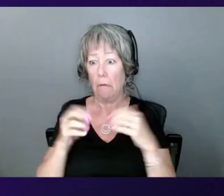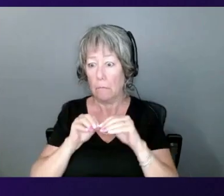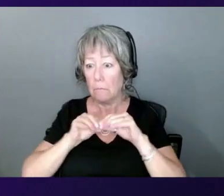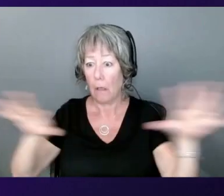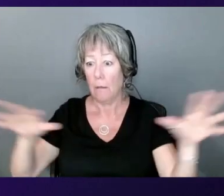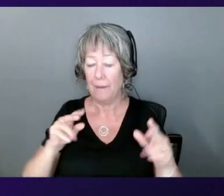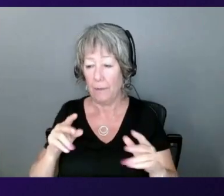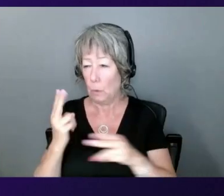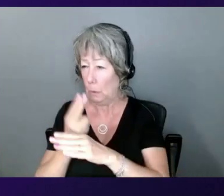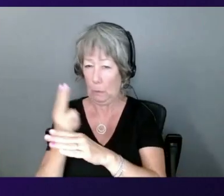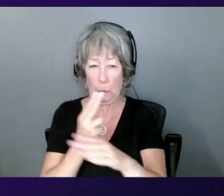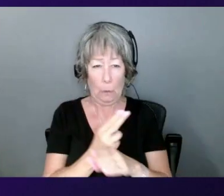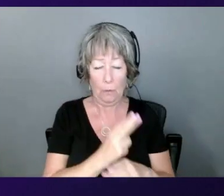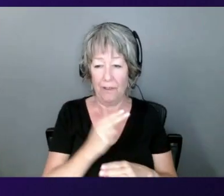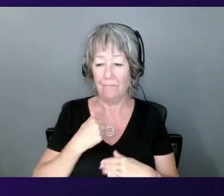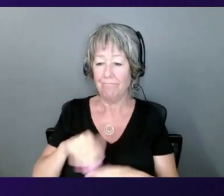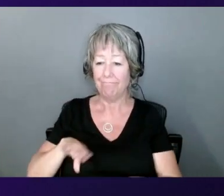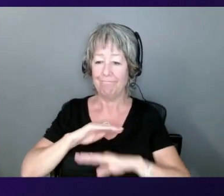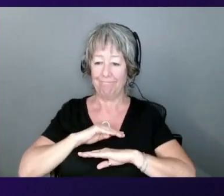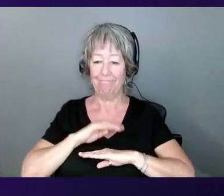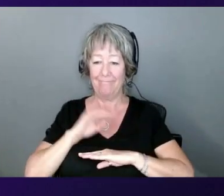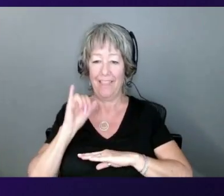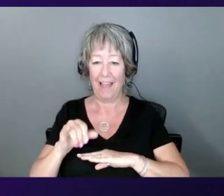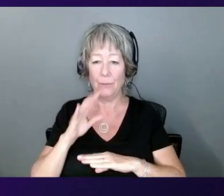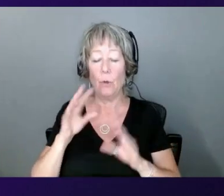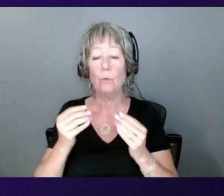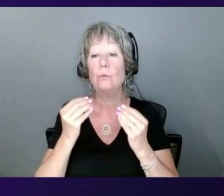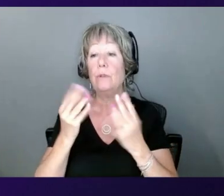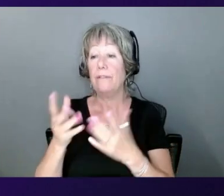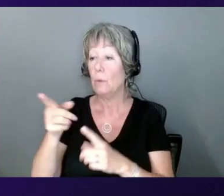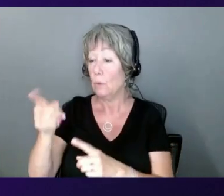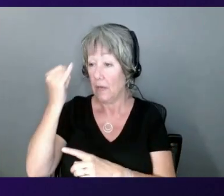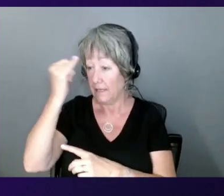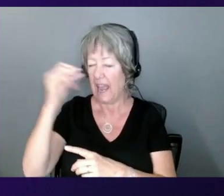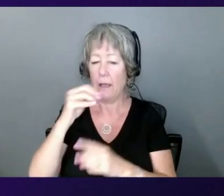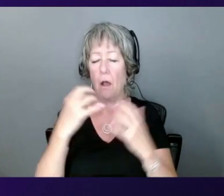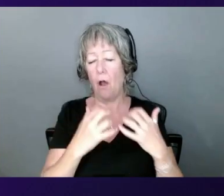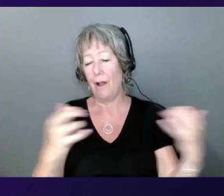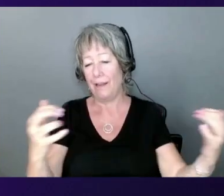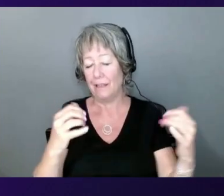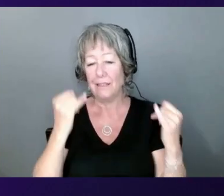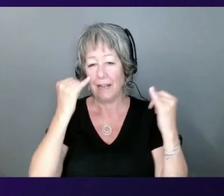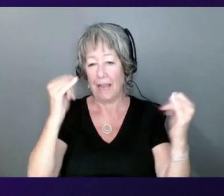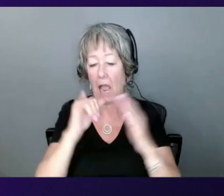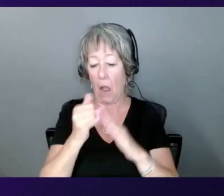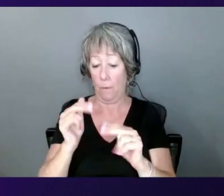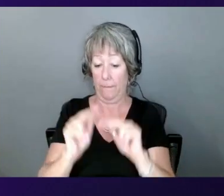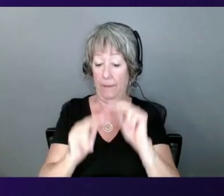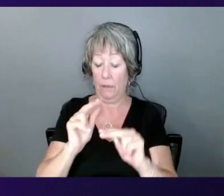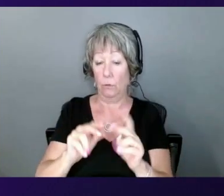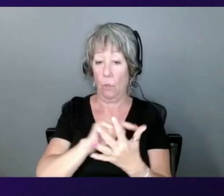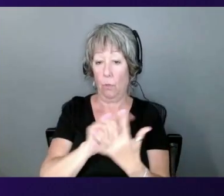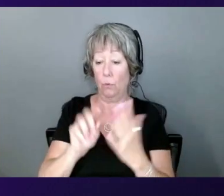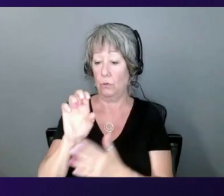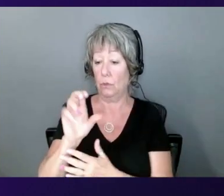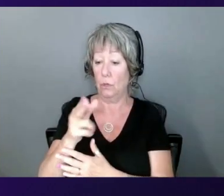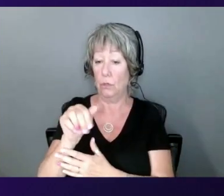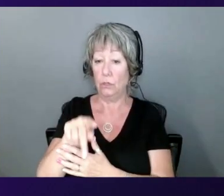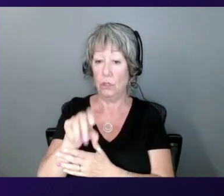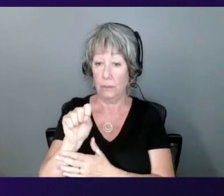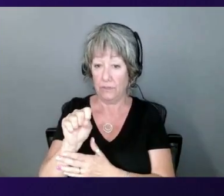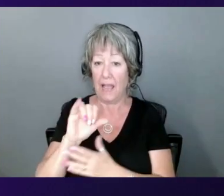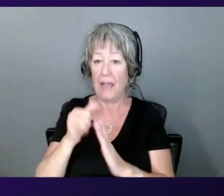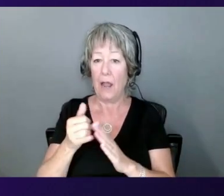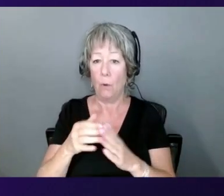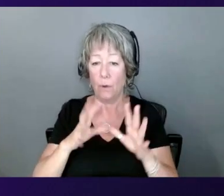to give you and the audience an idea how we build these chips at AWS and how we were able to execute and empower our customers.